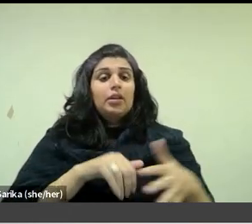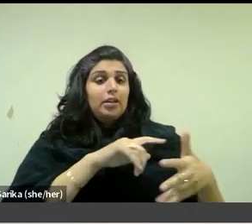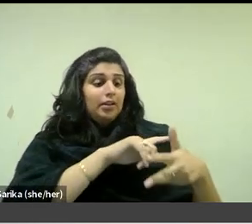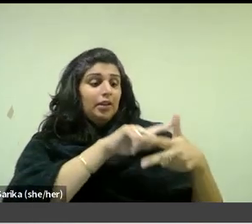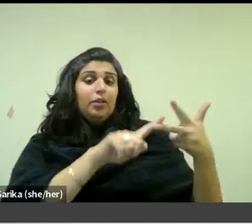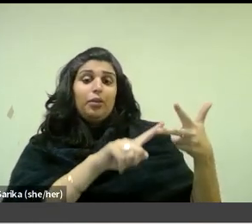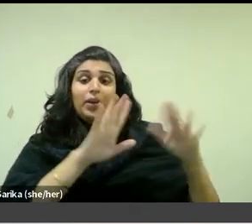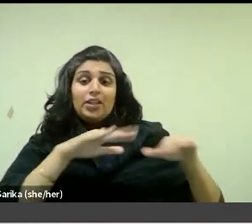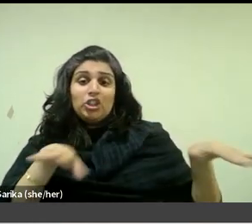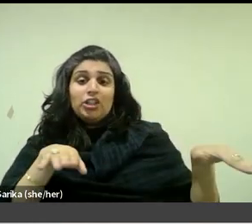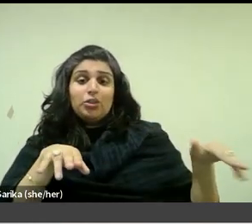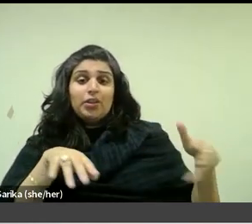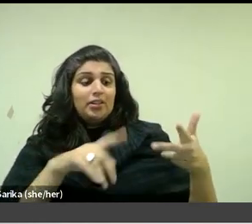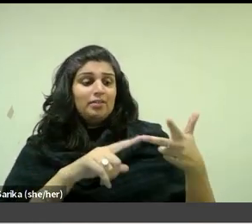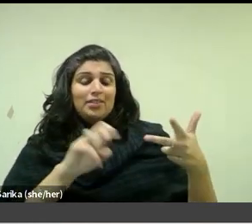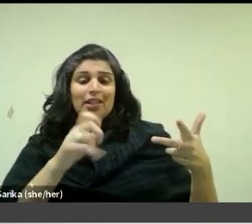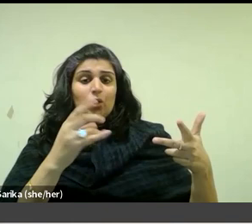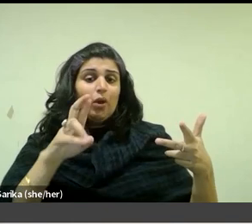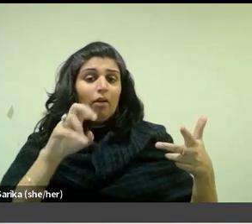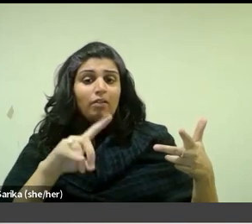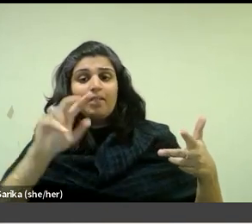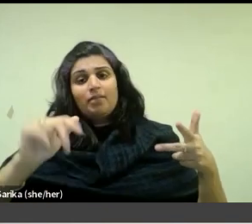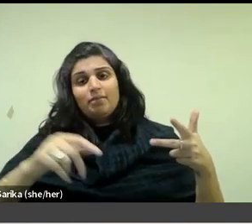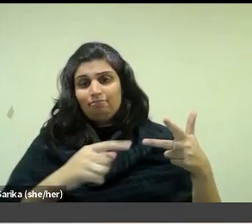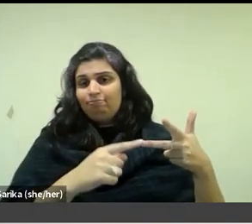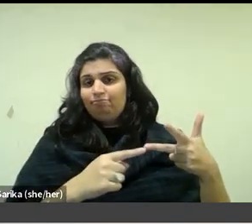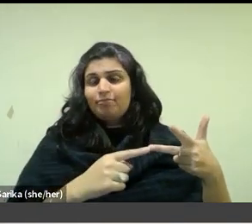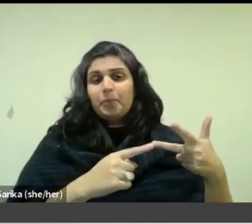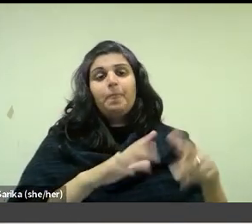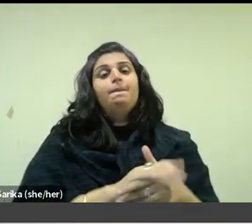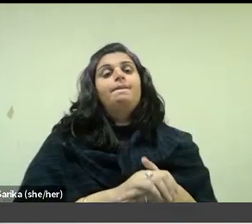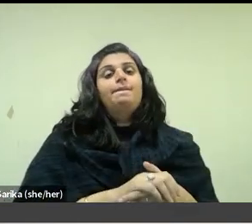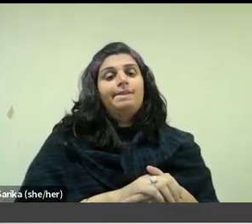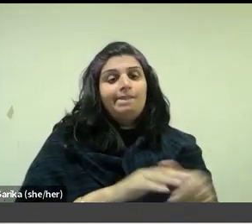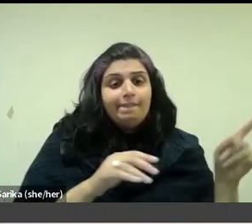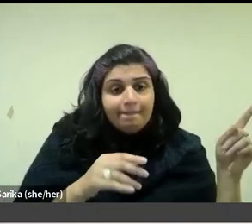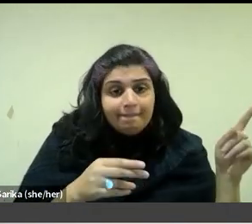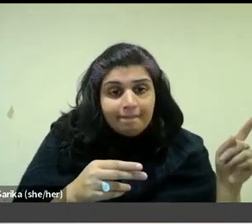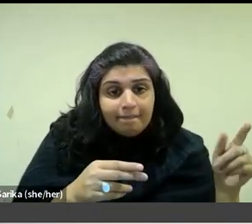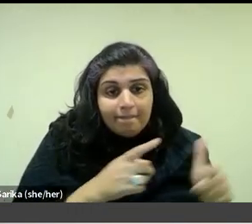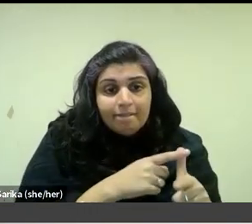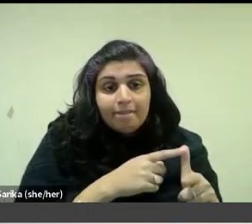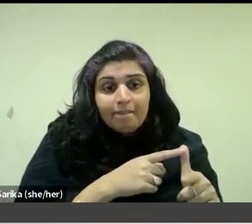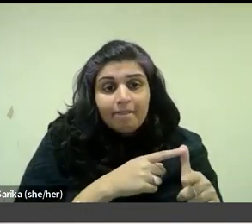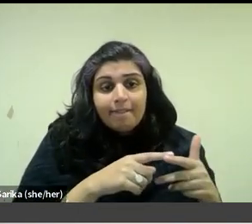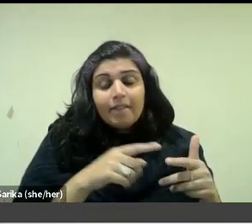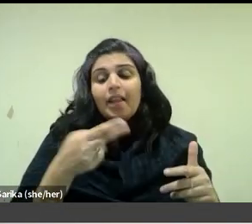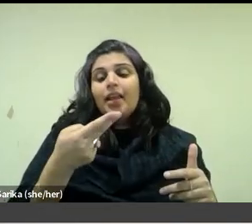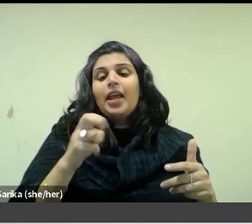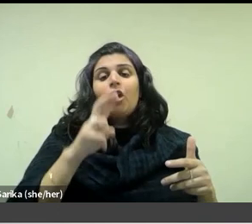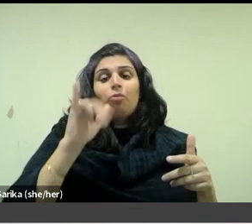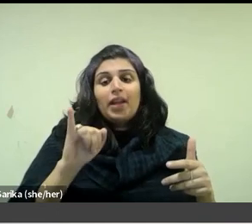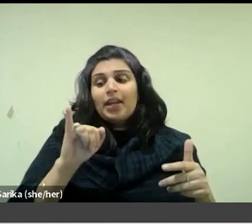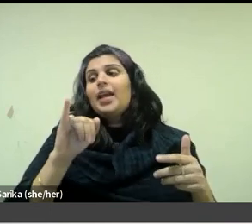up for you, born 1868 to Honoré, and there's a drawing of Honoré on the left, and Marie Vuillard.